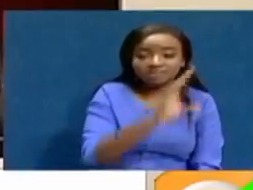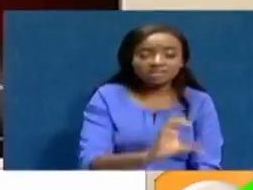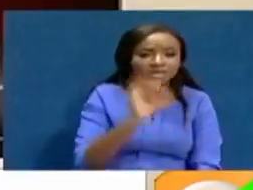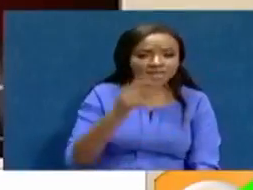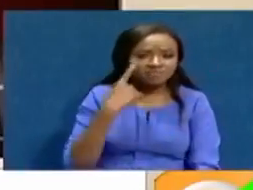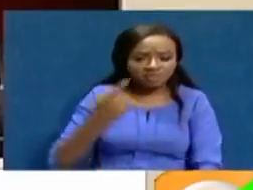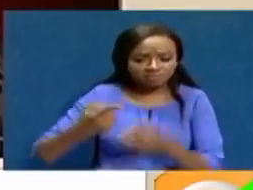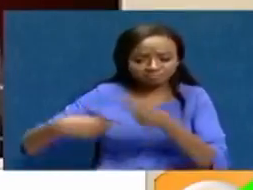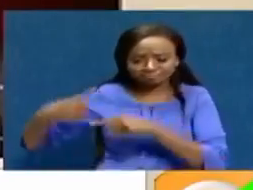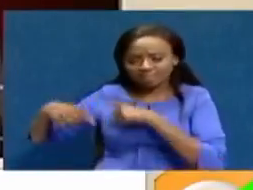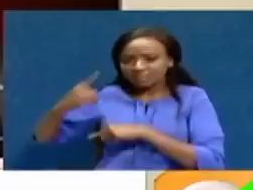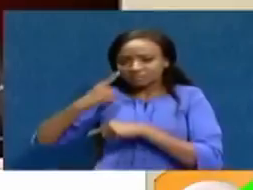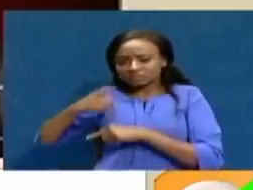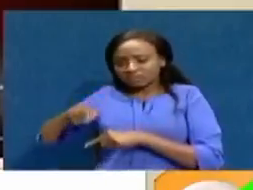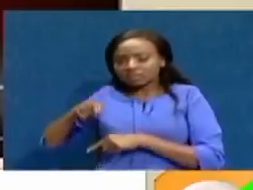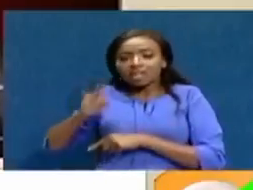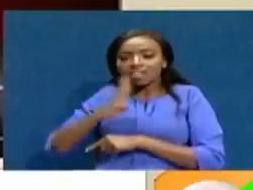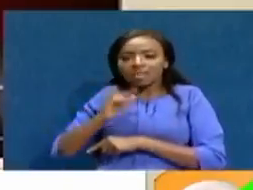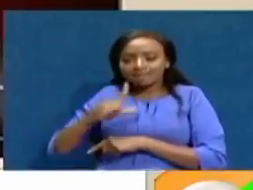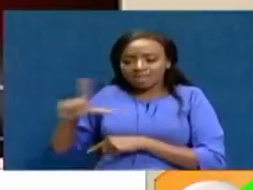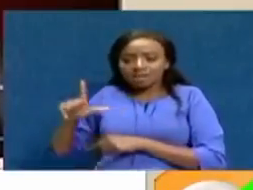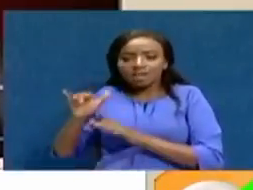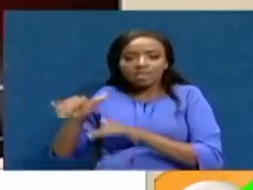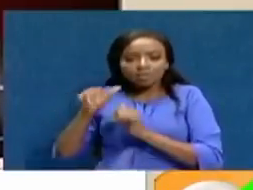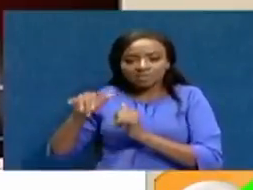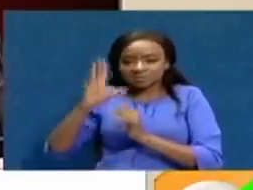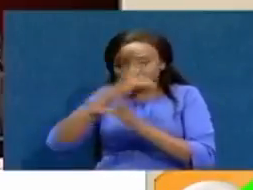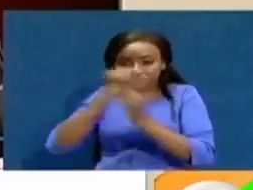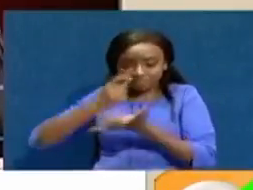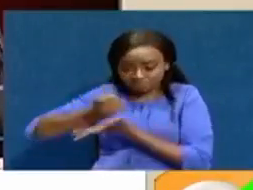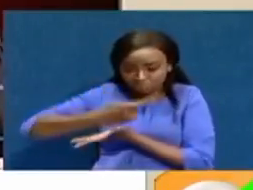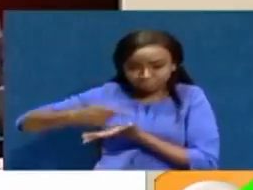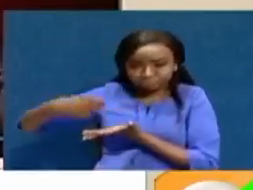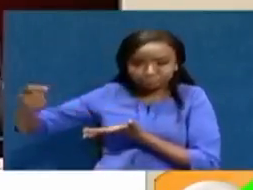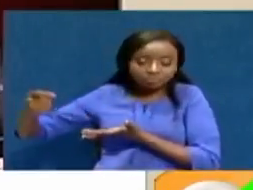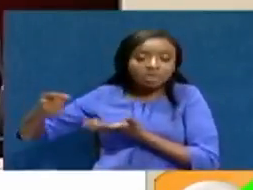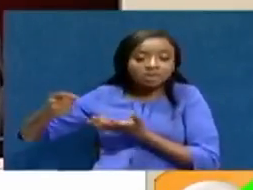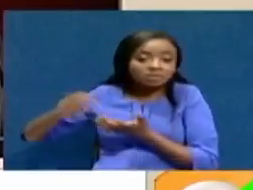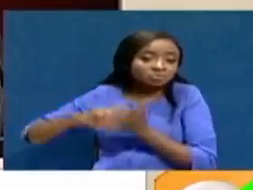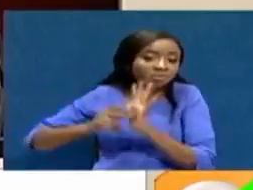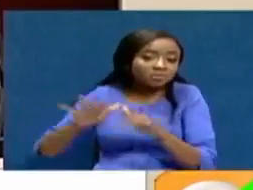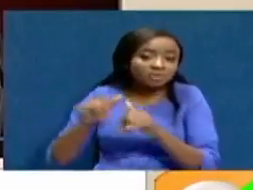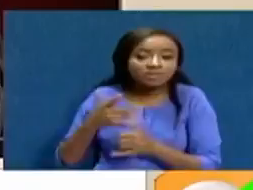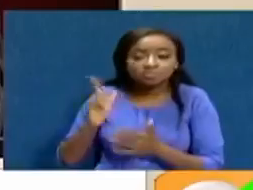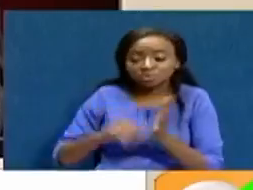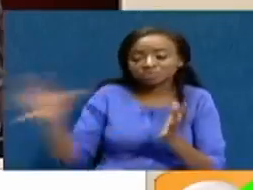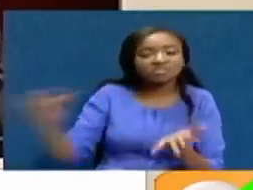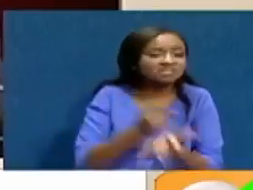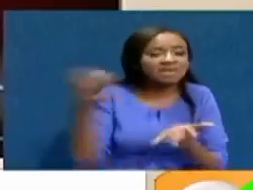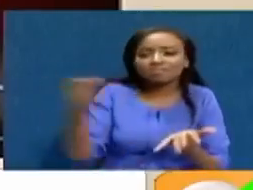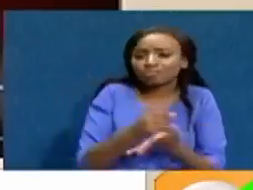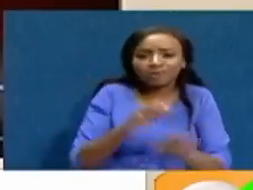bill that was passed waiting for the presidential assent, then all that we need to do is to fill those vacancies.